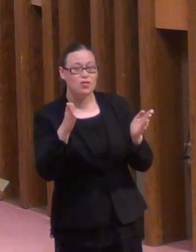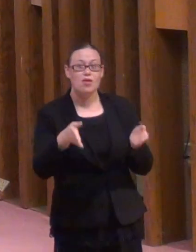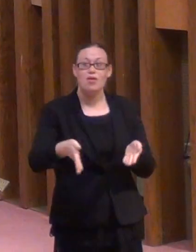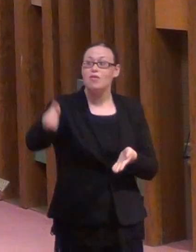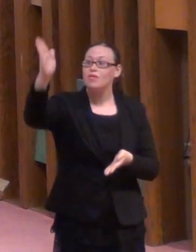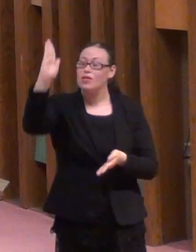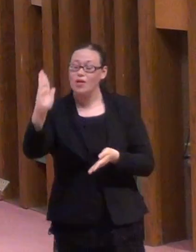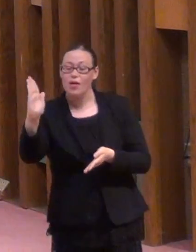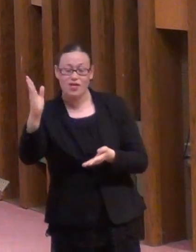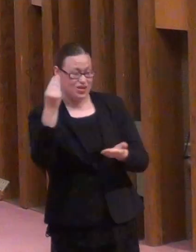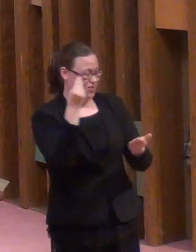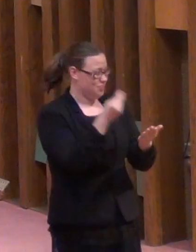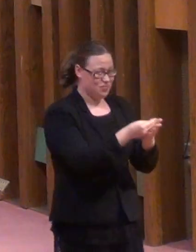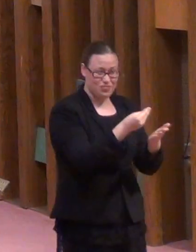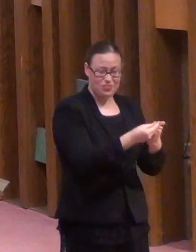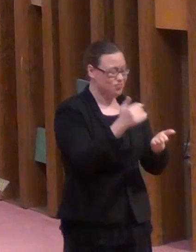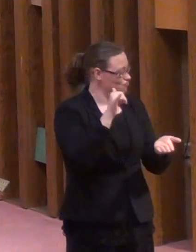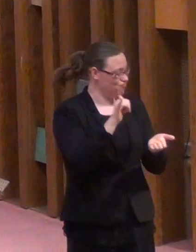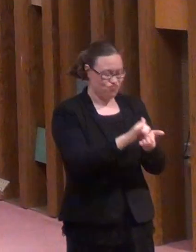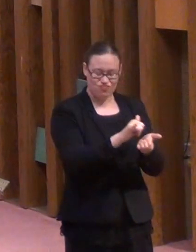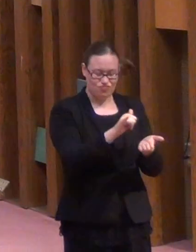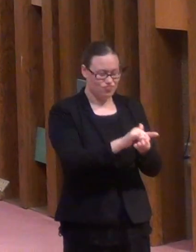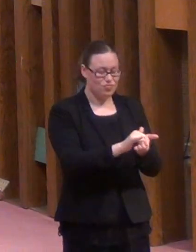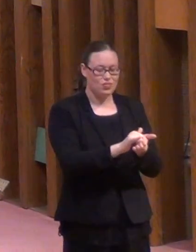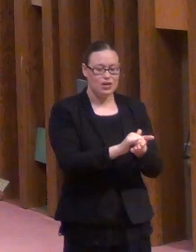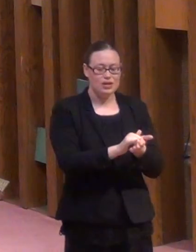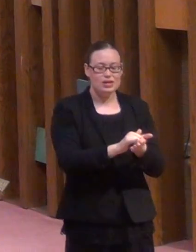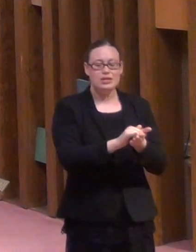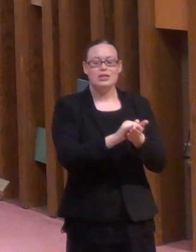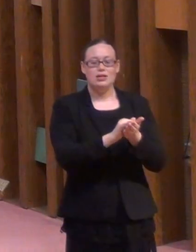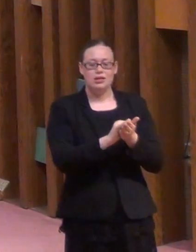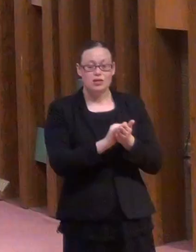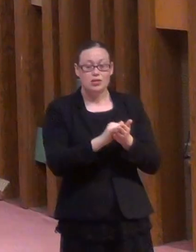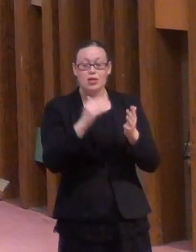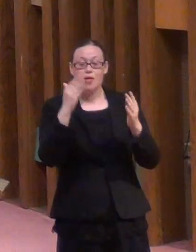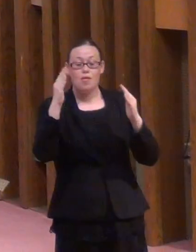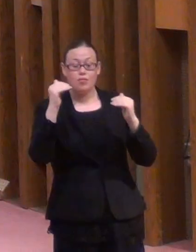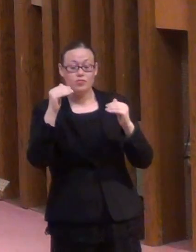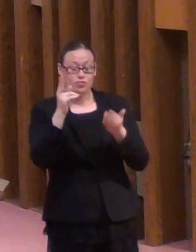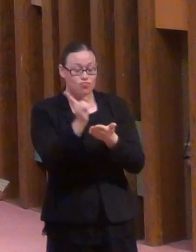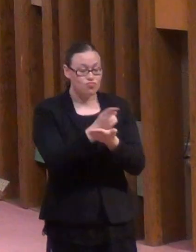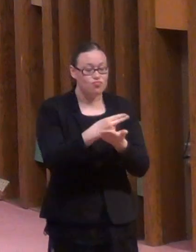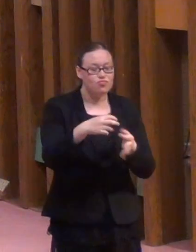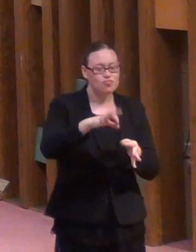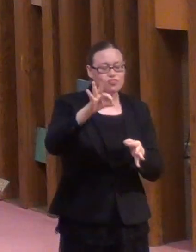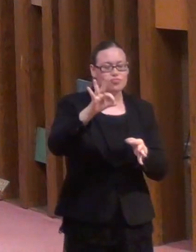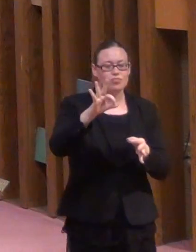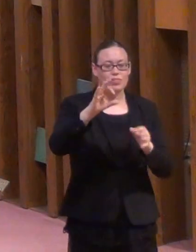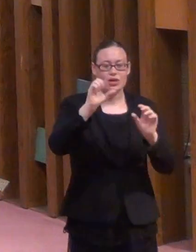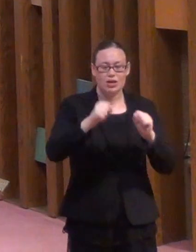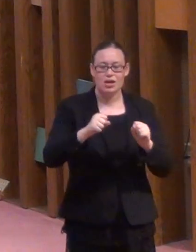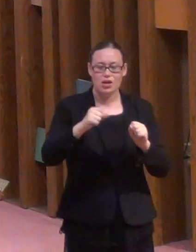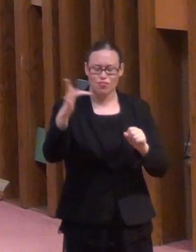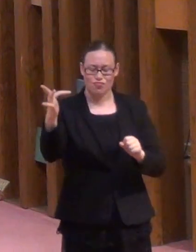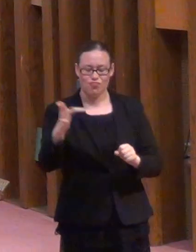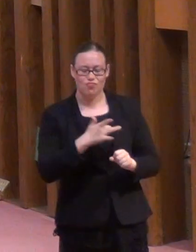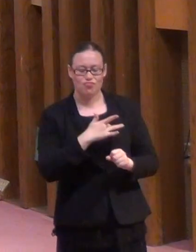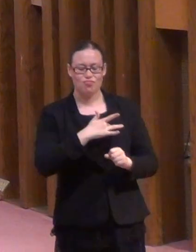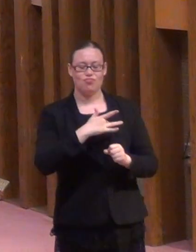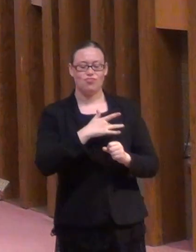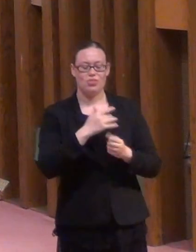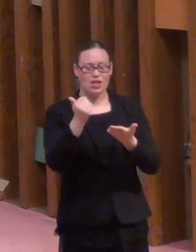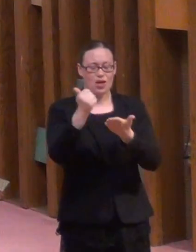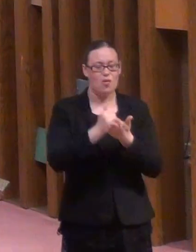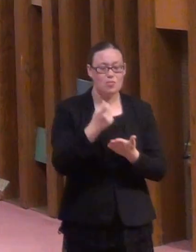God. May the Spirit help us to understand what Jesus intended for us to do